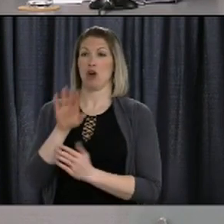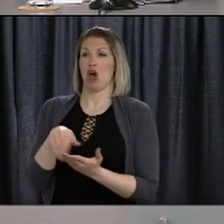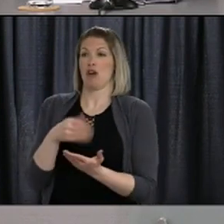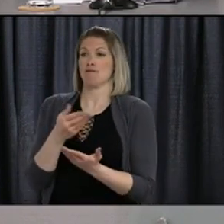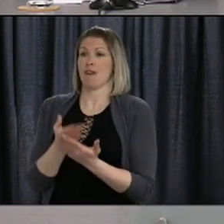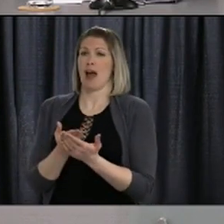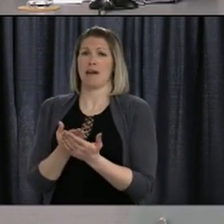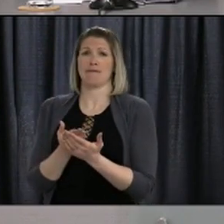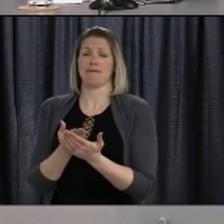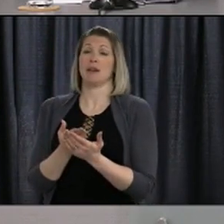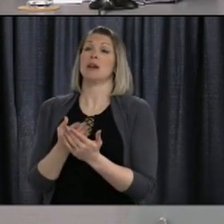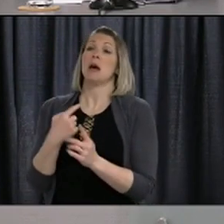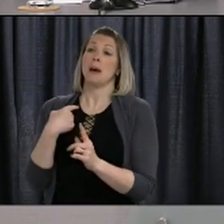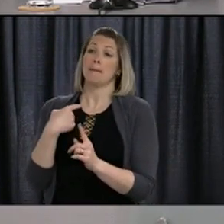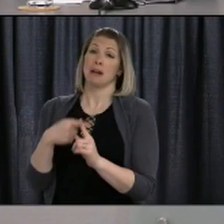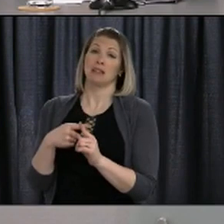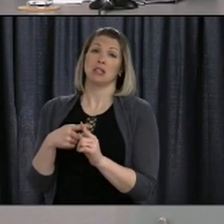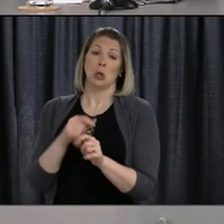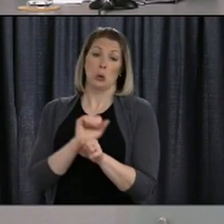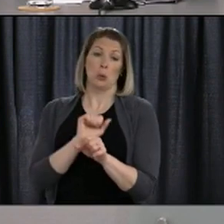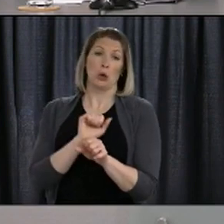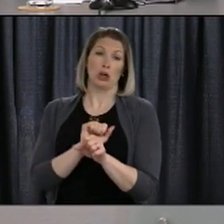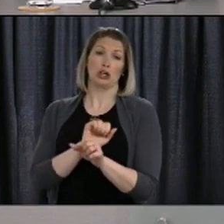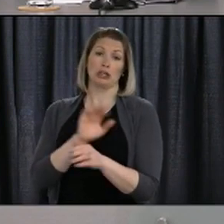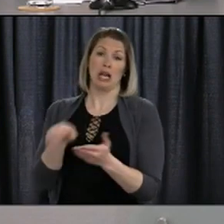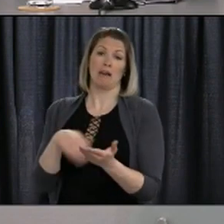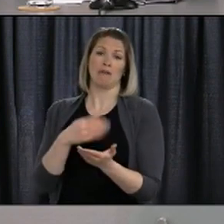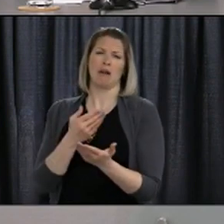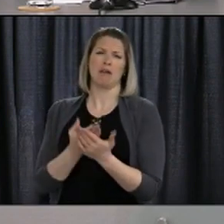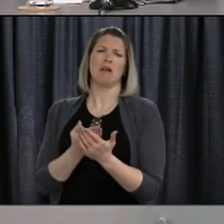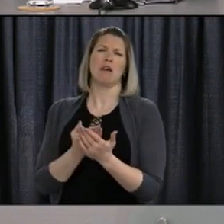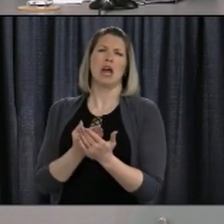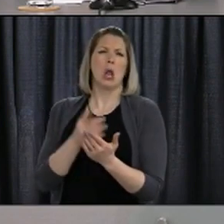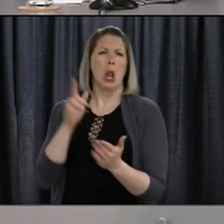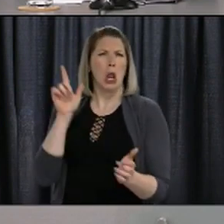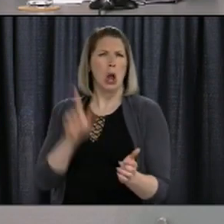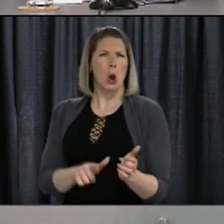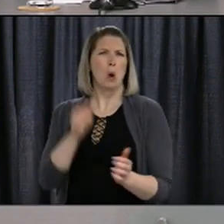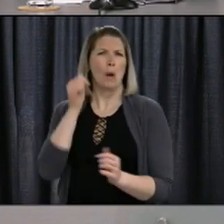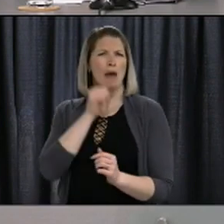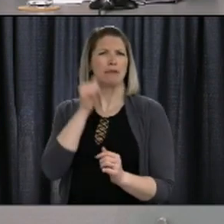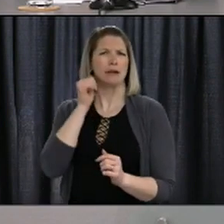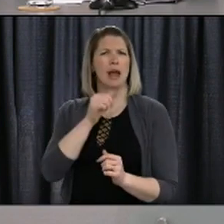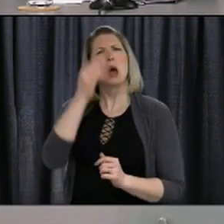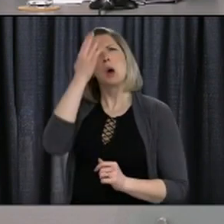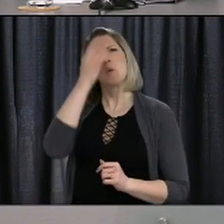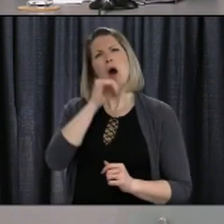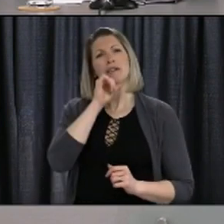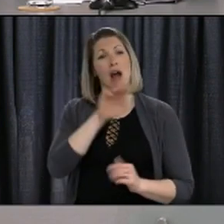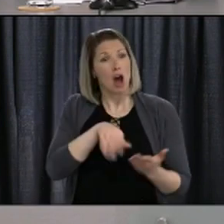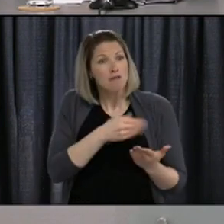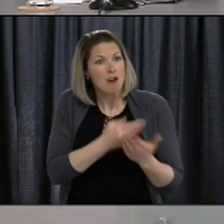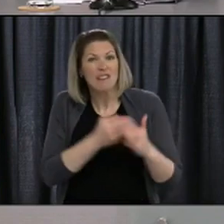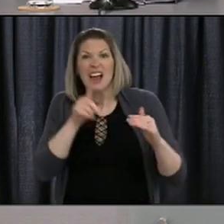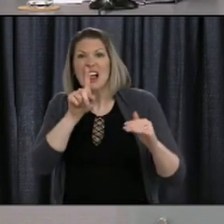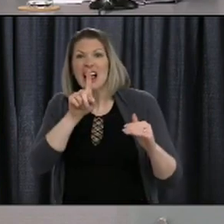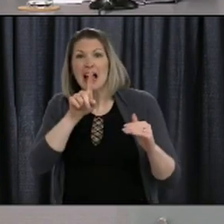150 or so per day, why aren't we testing all visitors who arrive in the province for COVID-19?